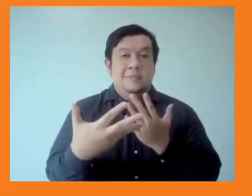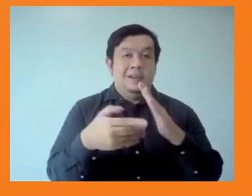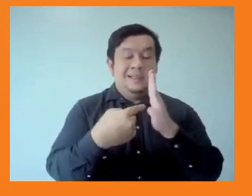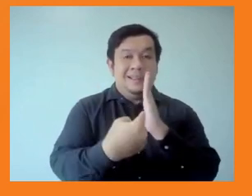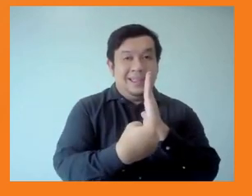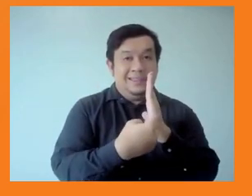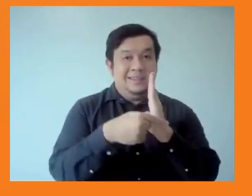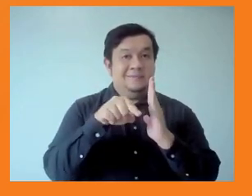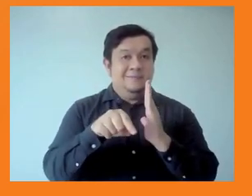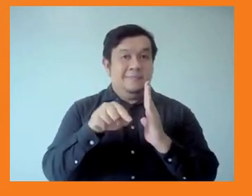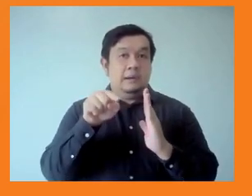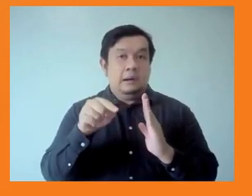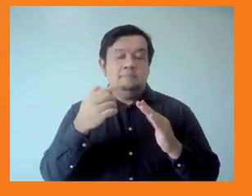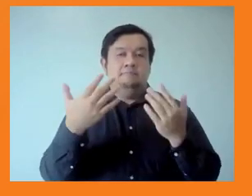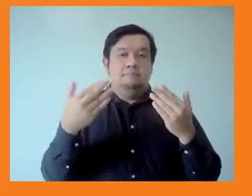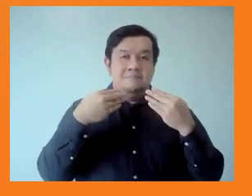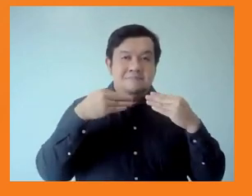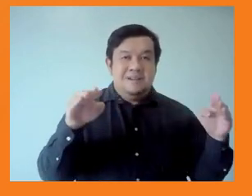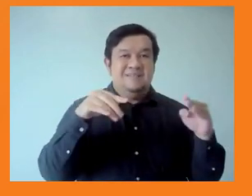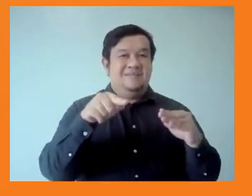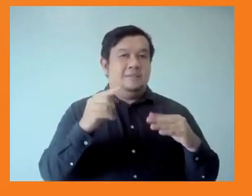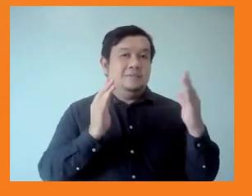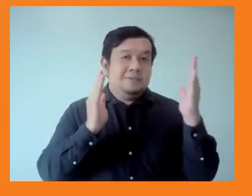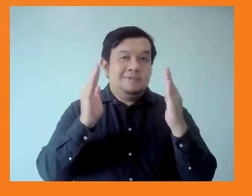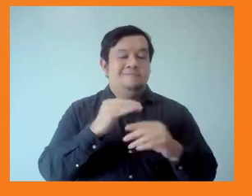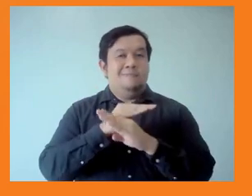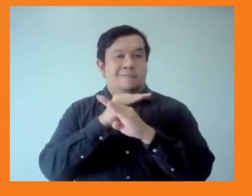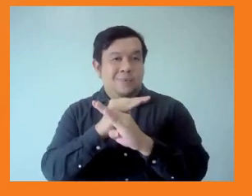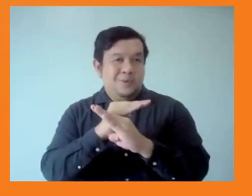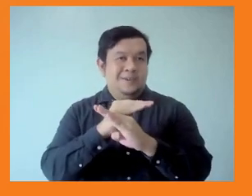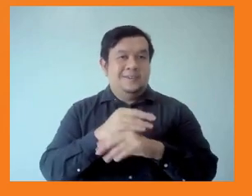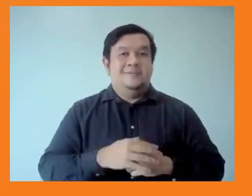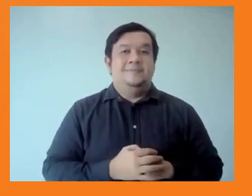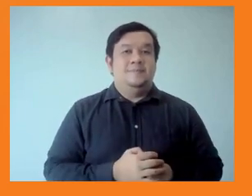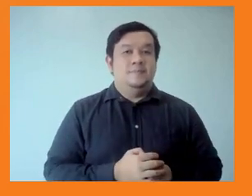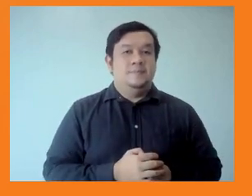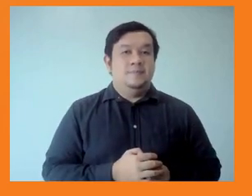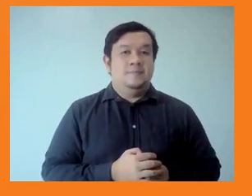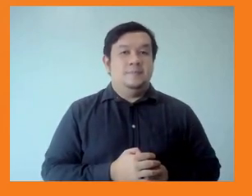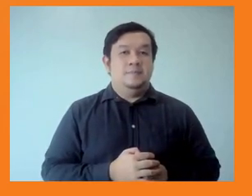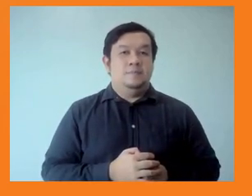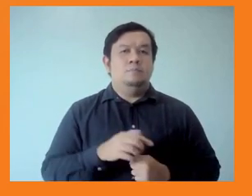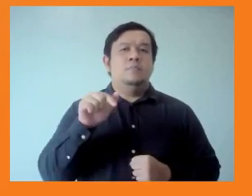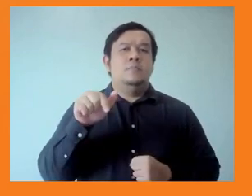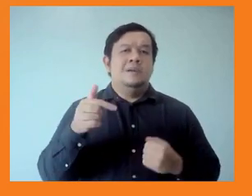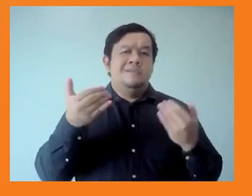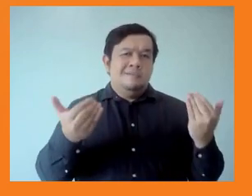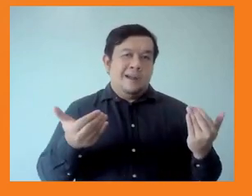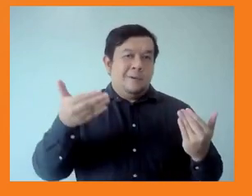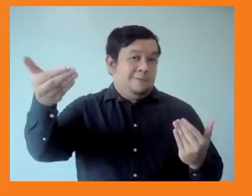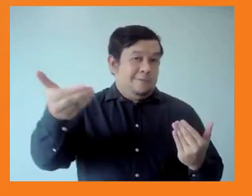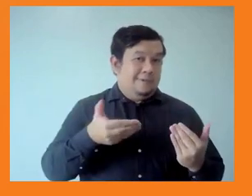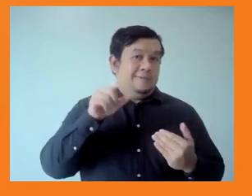infrastructure and social protection. I would now like to invite our last panelist of today,